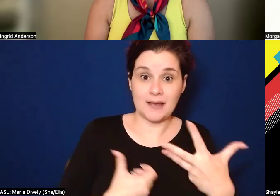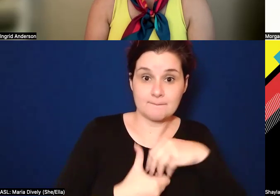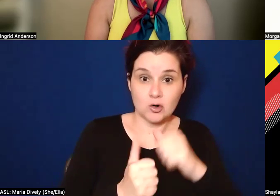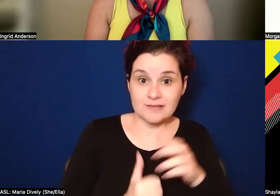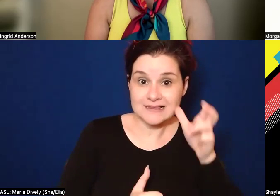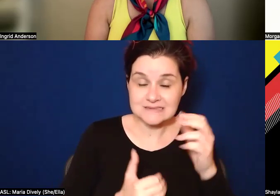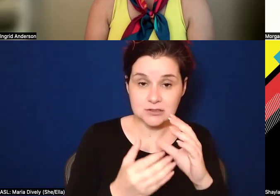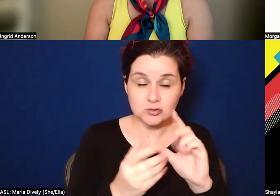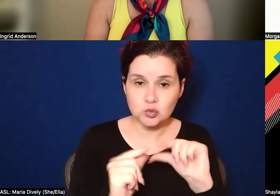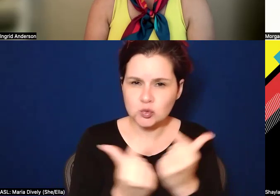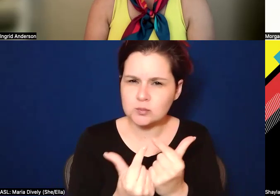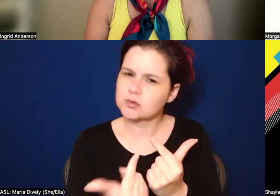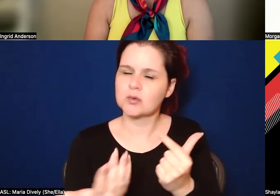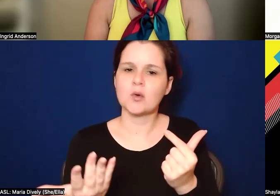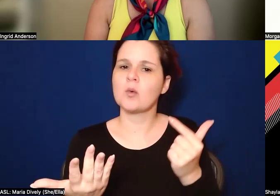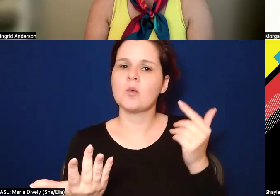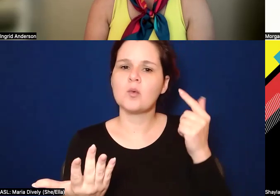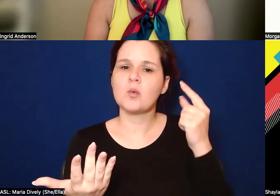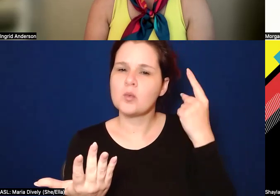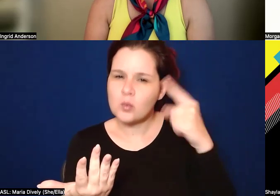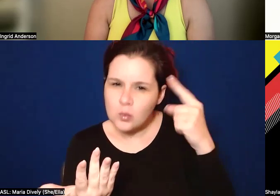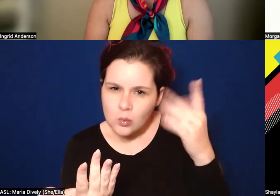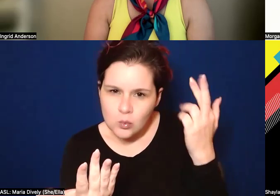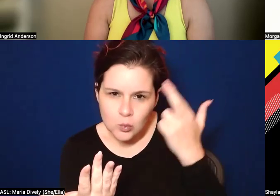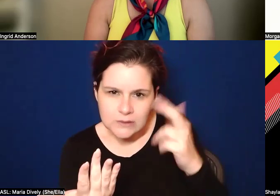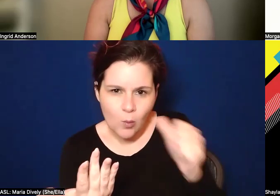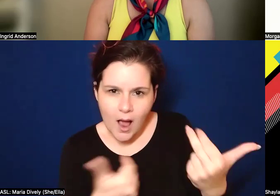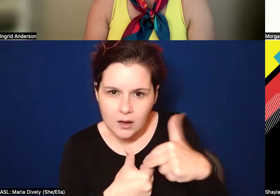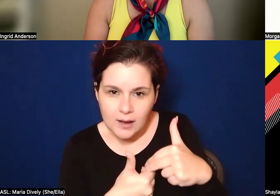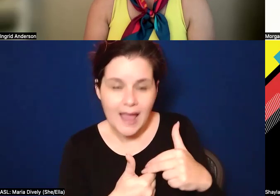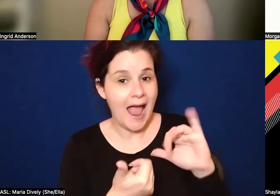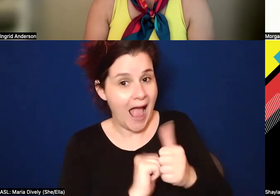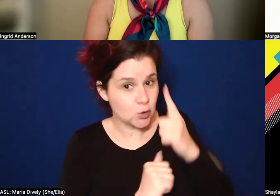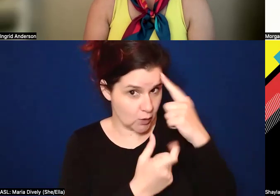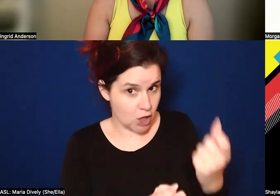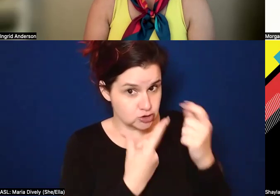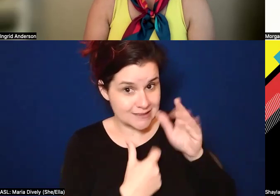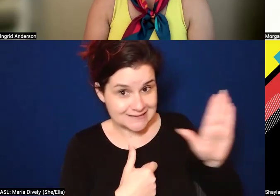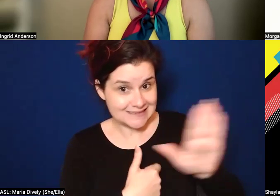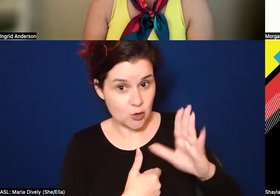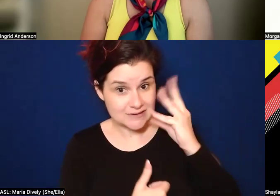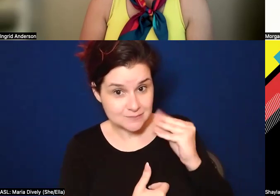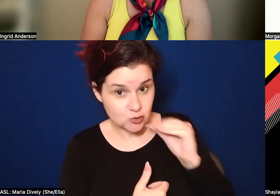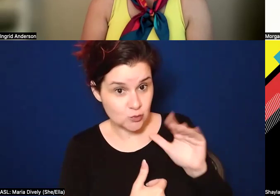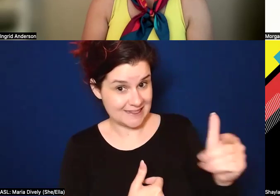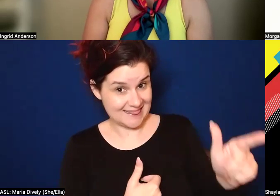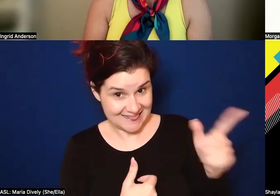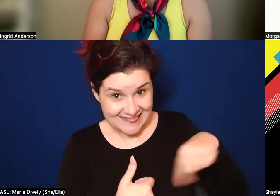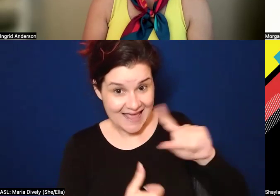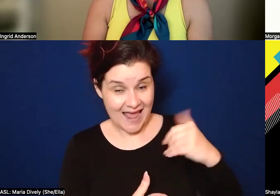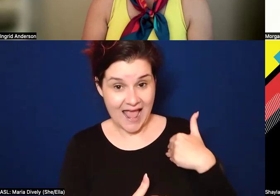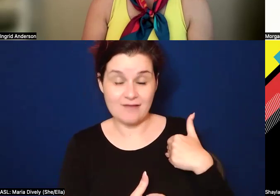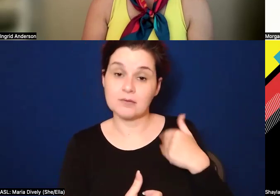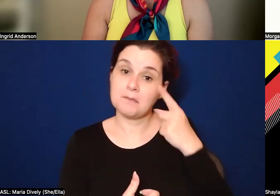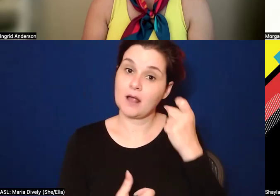listening groups? What were the, what were those reasons and how do we understand the experiences that they're having? Um, cause